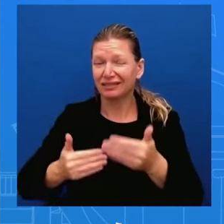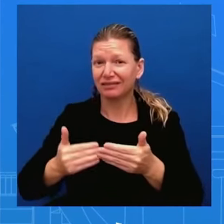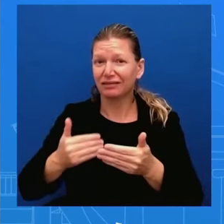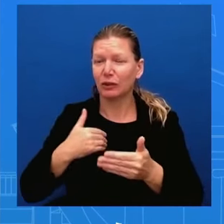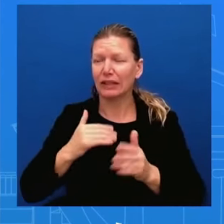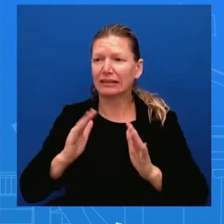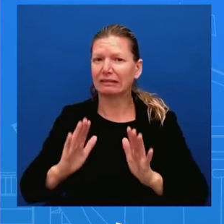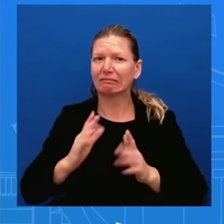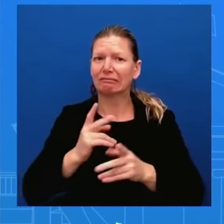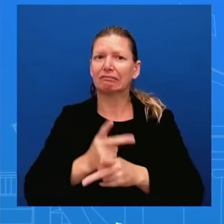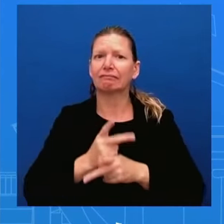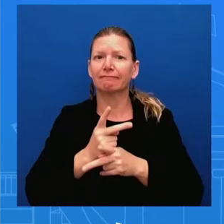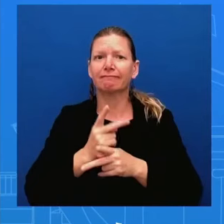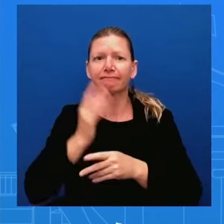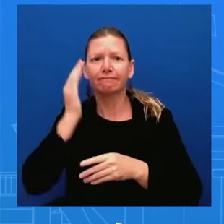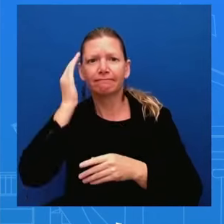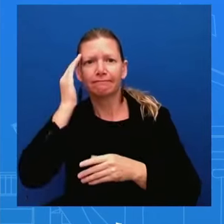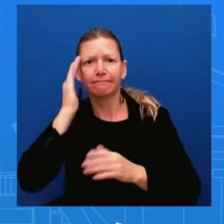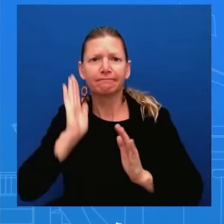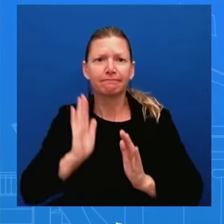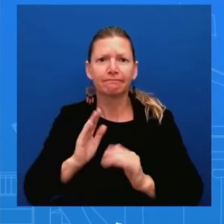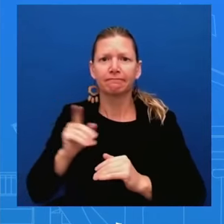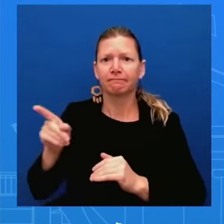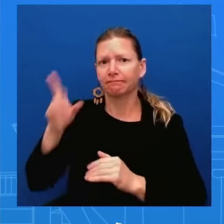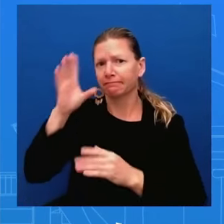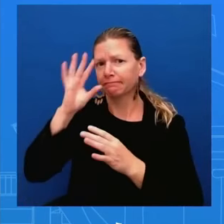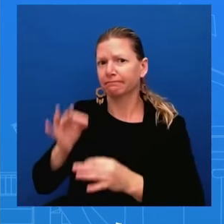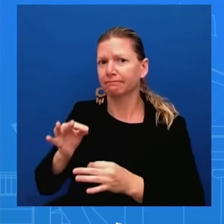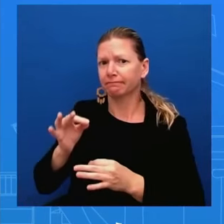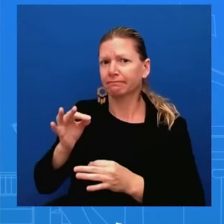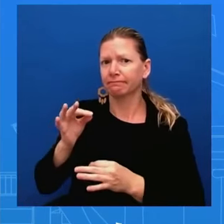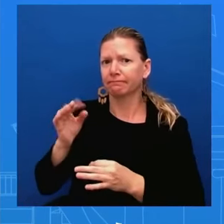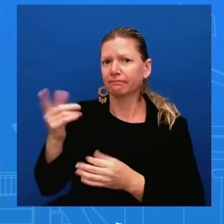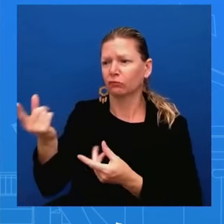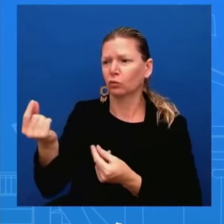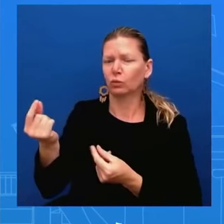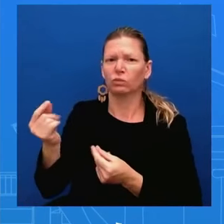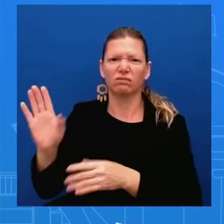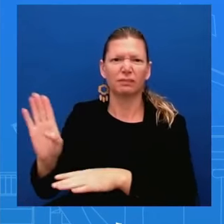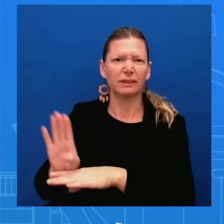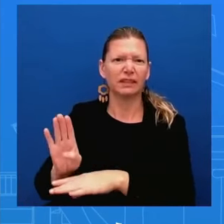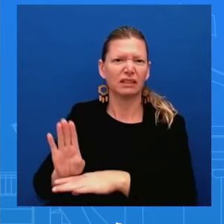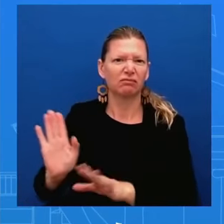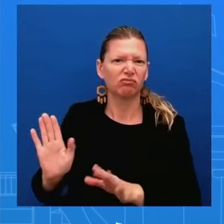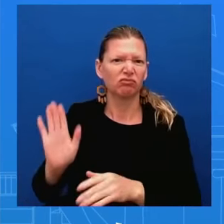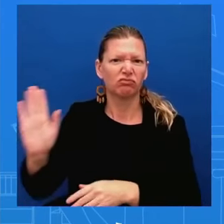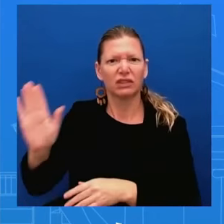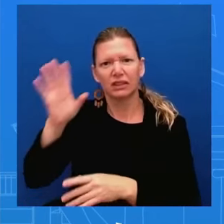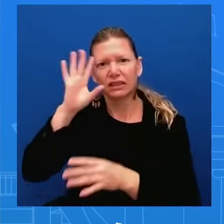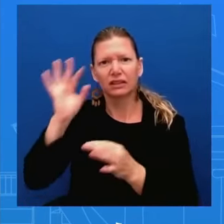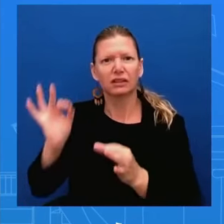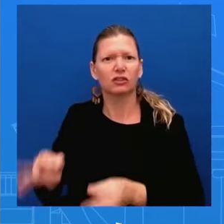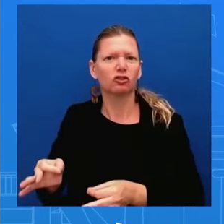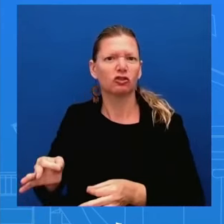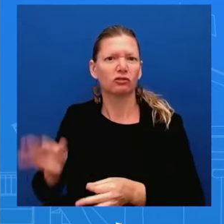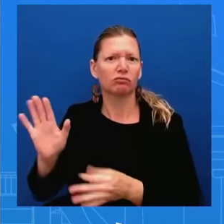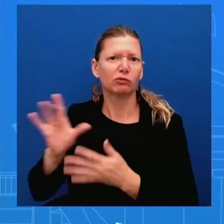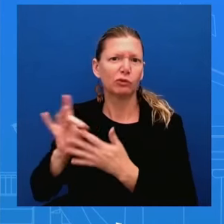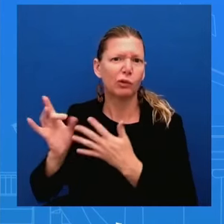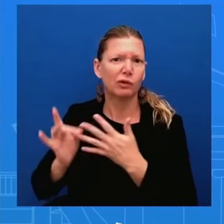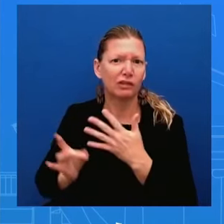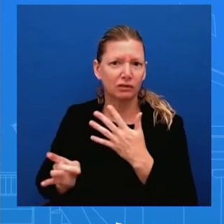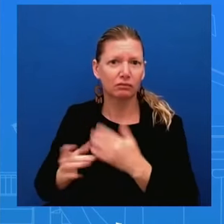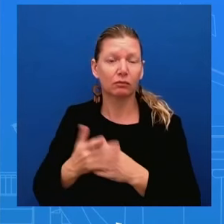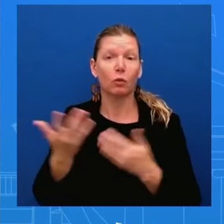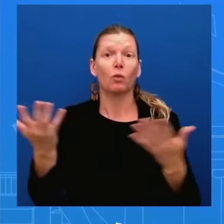know with with his business that is his choice to be made uh what i can speak to is obviously what the president uh is is speaking to